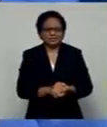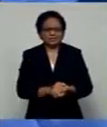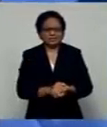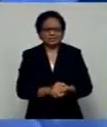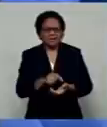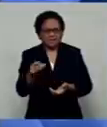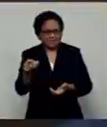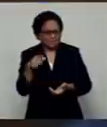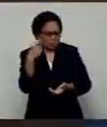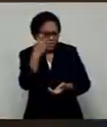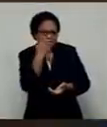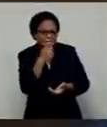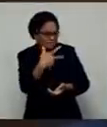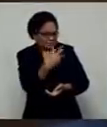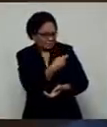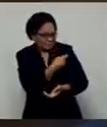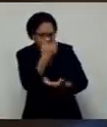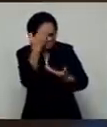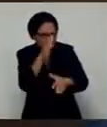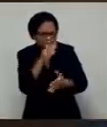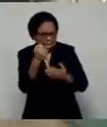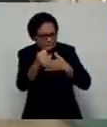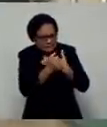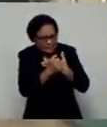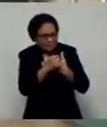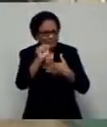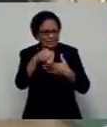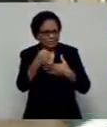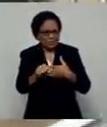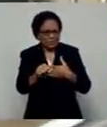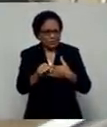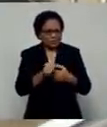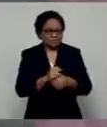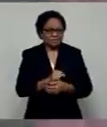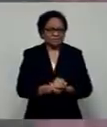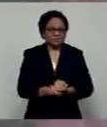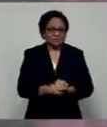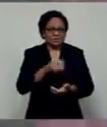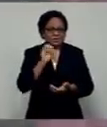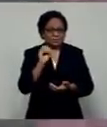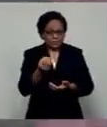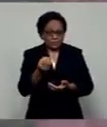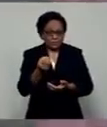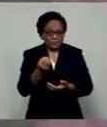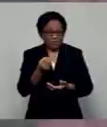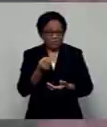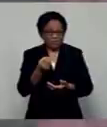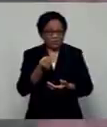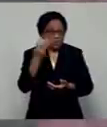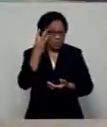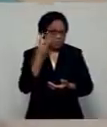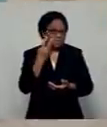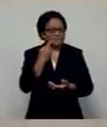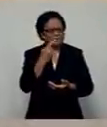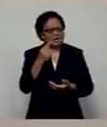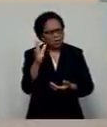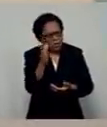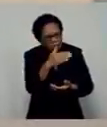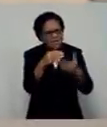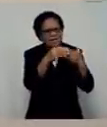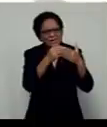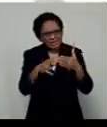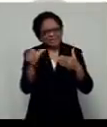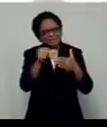and the efficacy of the vaccine. Sashi Kiran has called on unity from all leaders in order to solve this